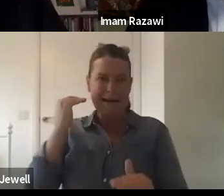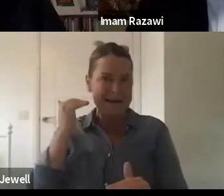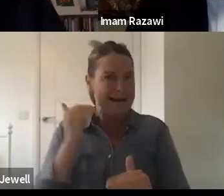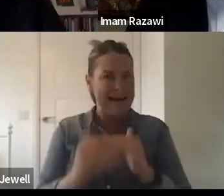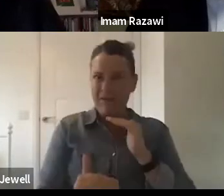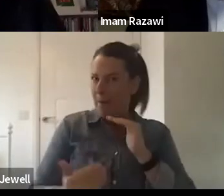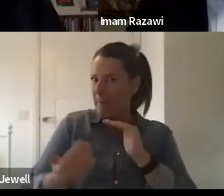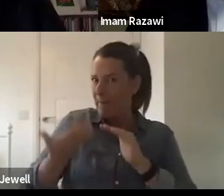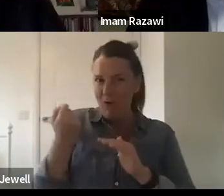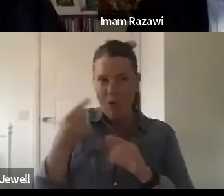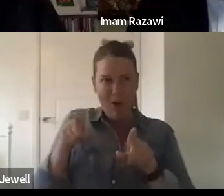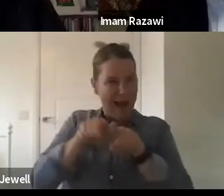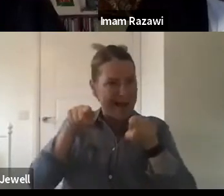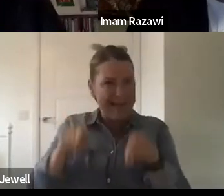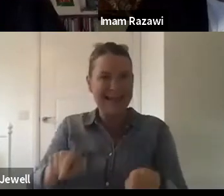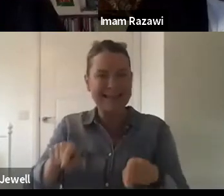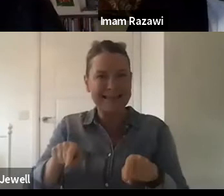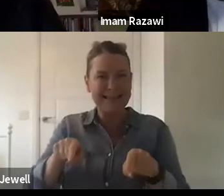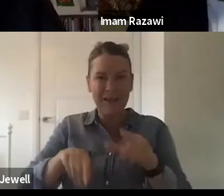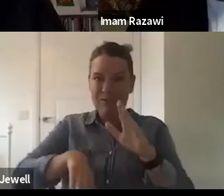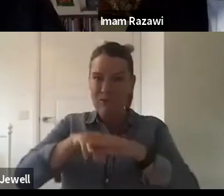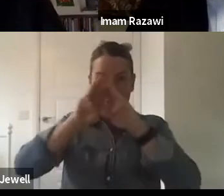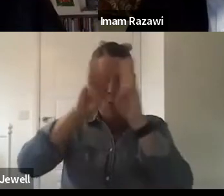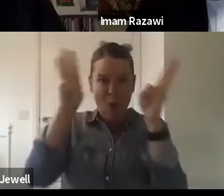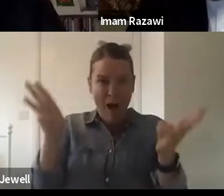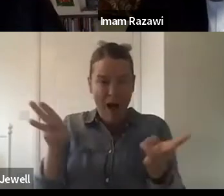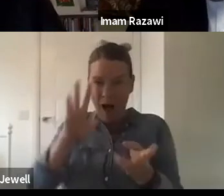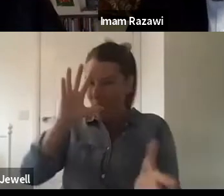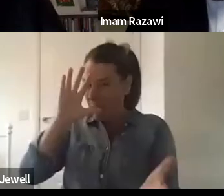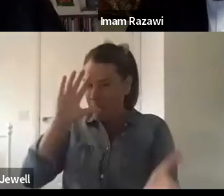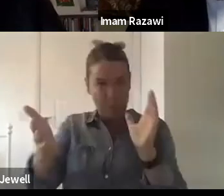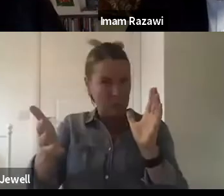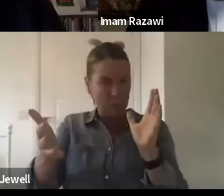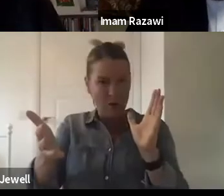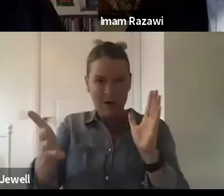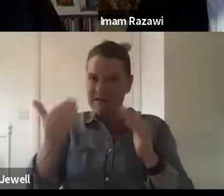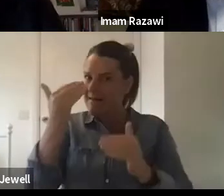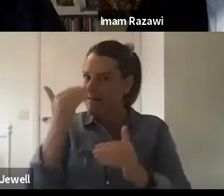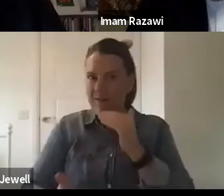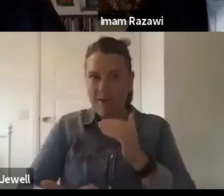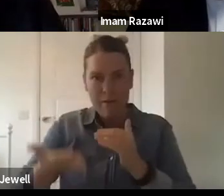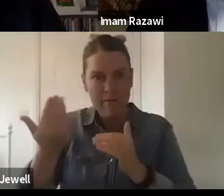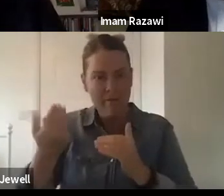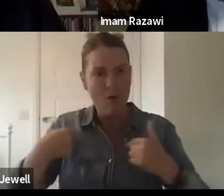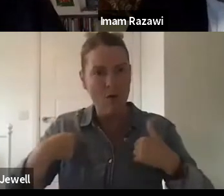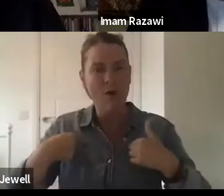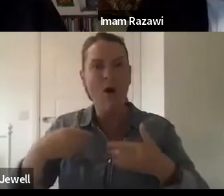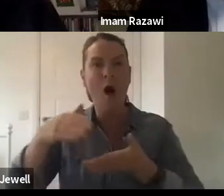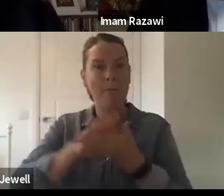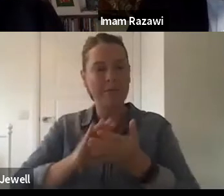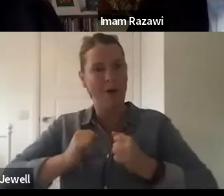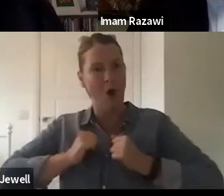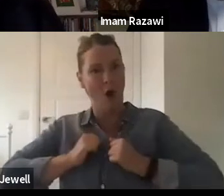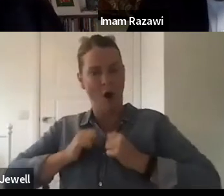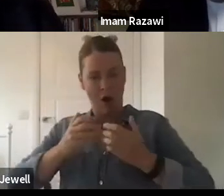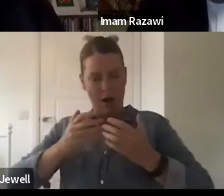this that's brought the entire global village to its knees. So because of that, I think any reaction is going to have to be very pragmatic. Things are